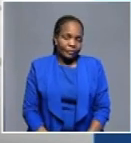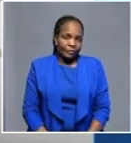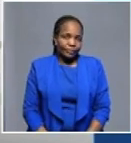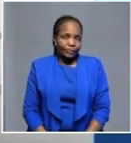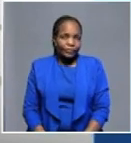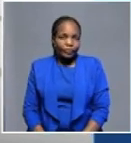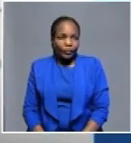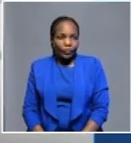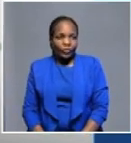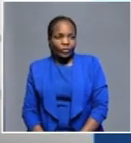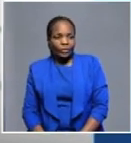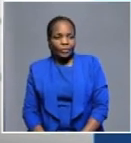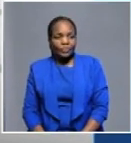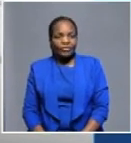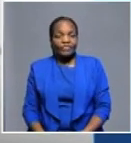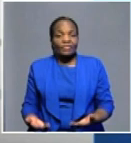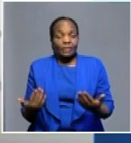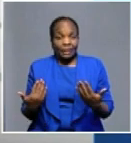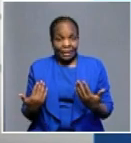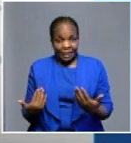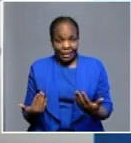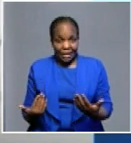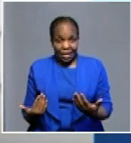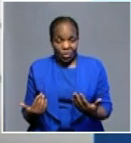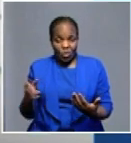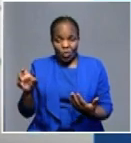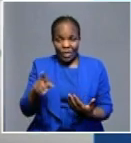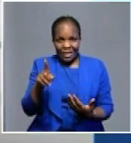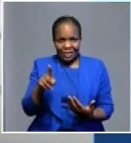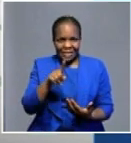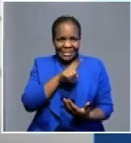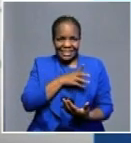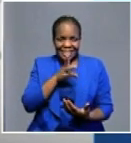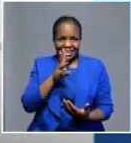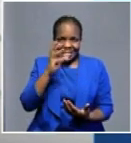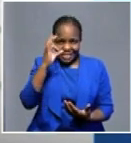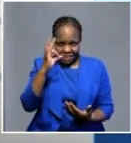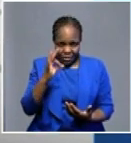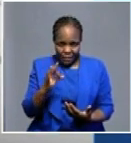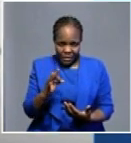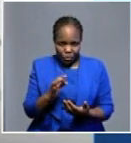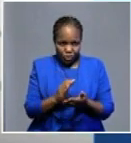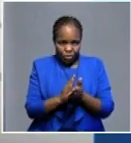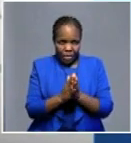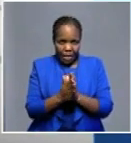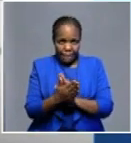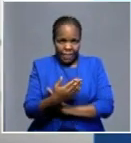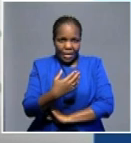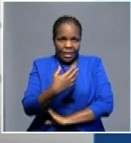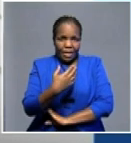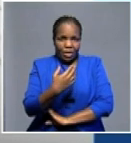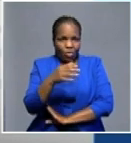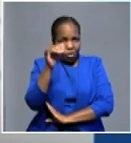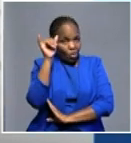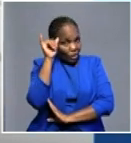request, the percentage that we have requested is just 15%, which is going to translate to $15, you know, per taxi